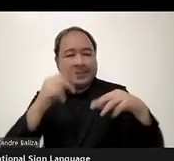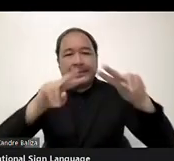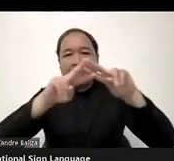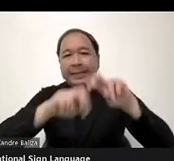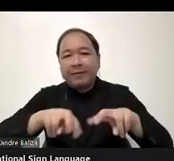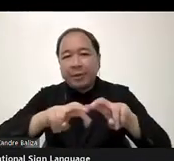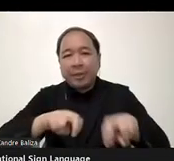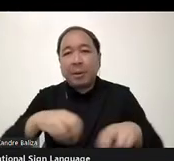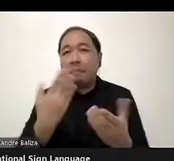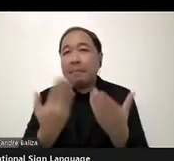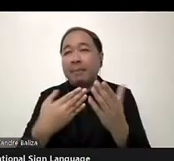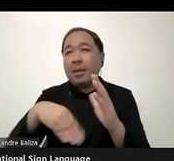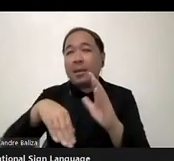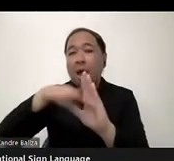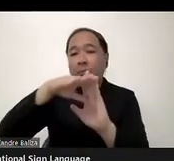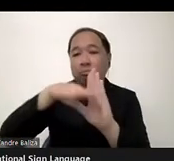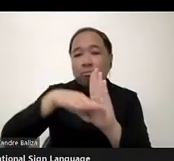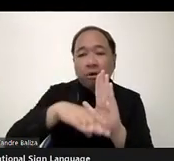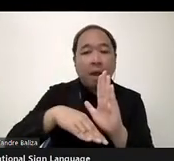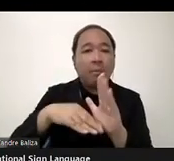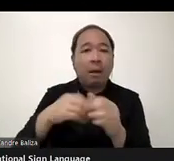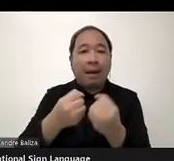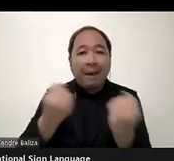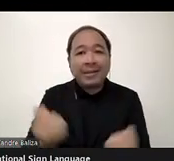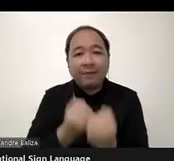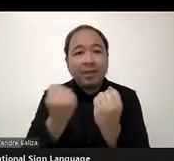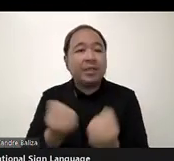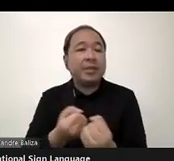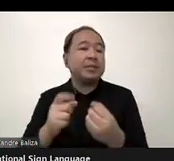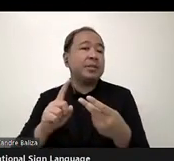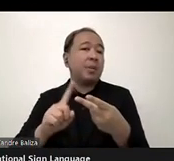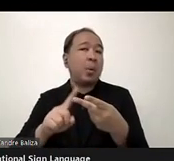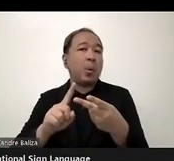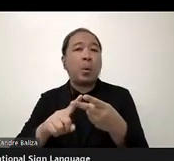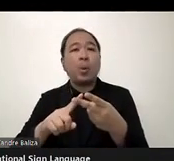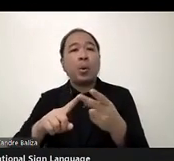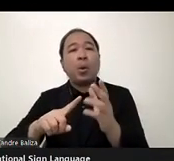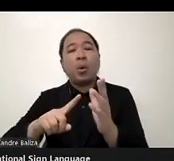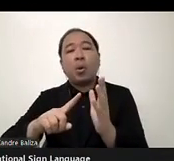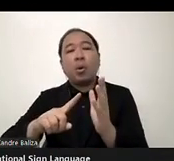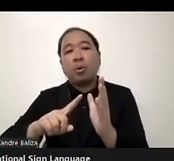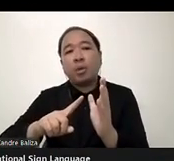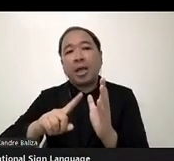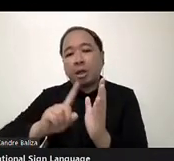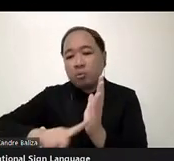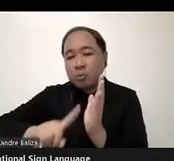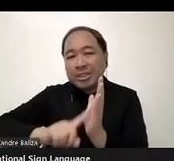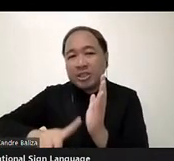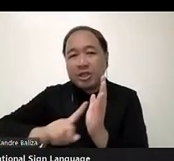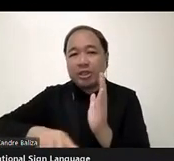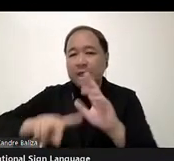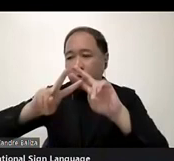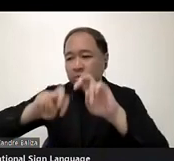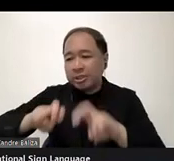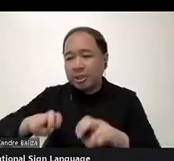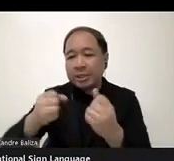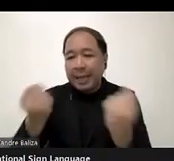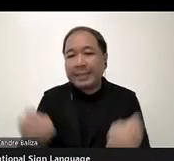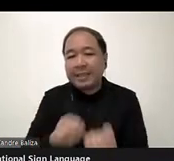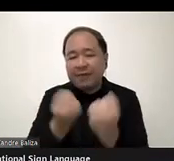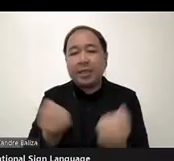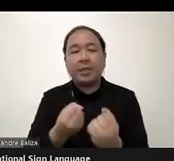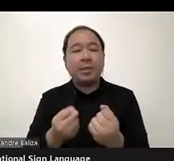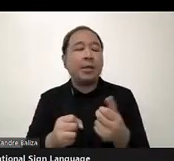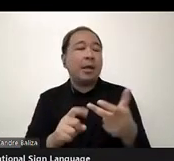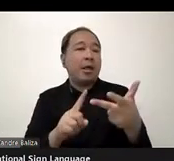or research activity. Um, and another one of our activities is our new is the reinvigoration of the